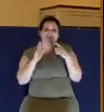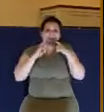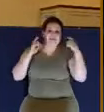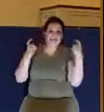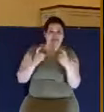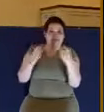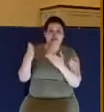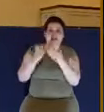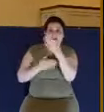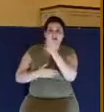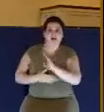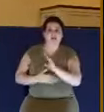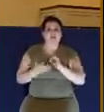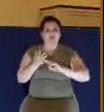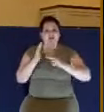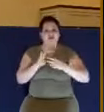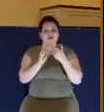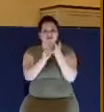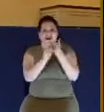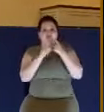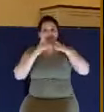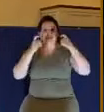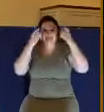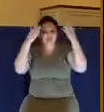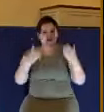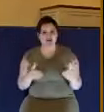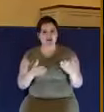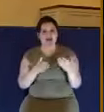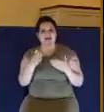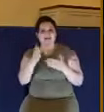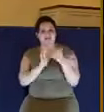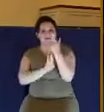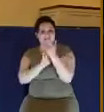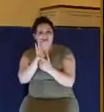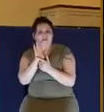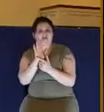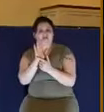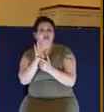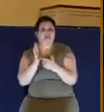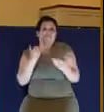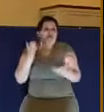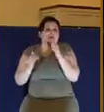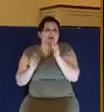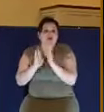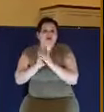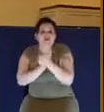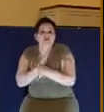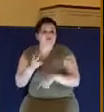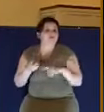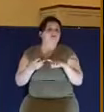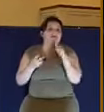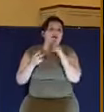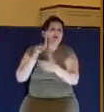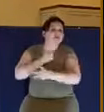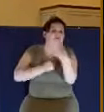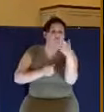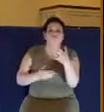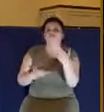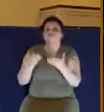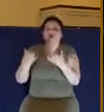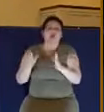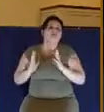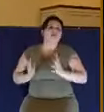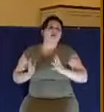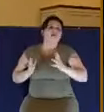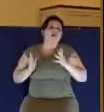and you are a transgressor of the law. You might not commit adultery, you might not steal, you might not do any of the other things. But if you do